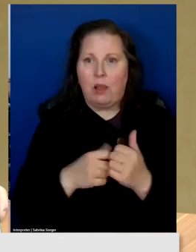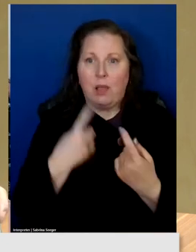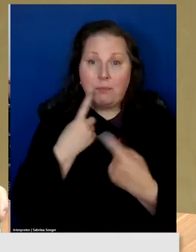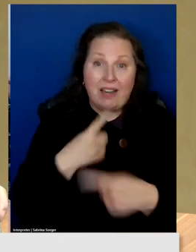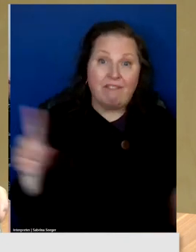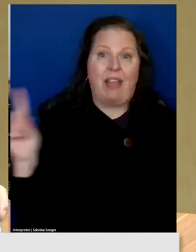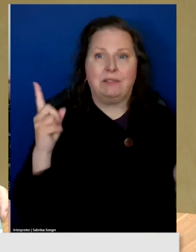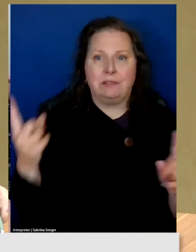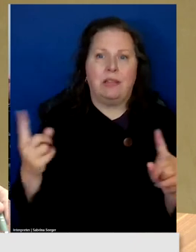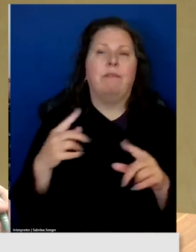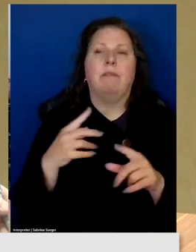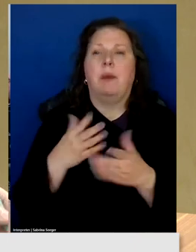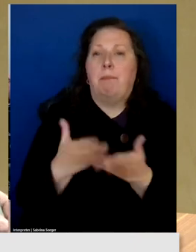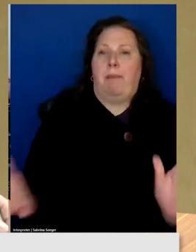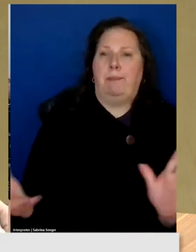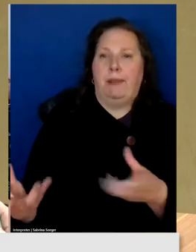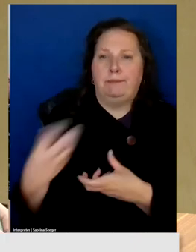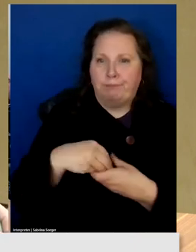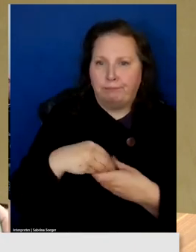participation process.